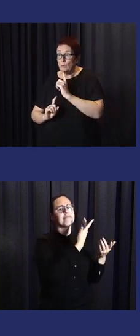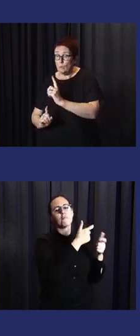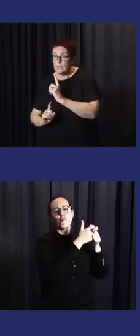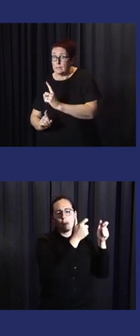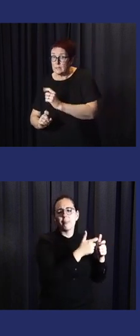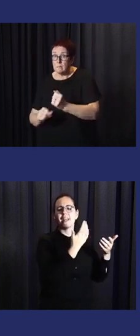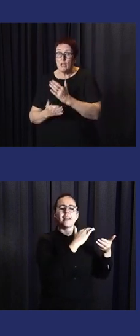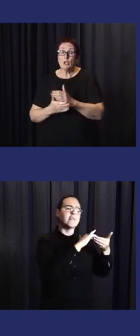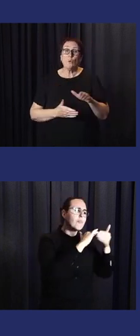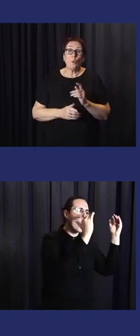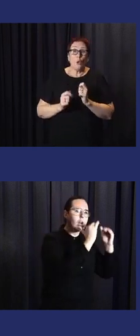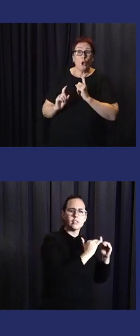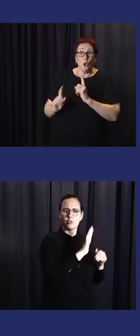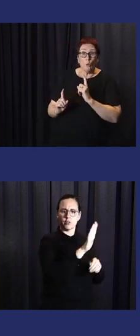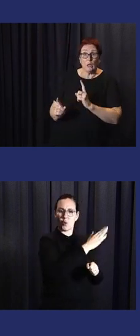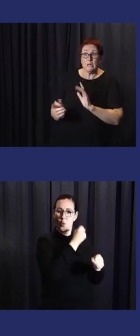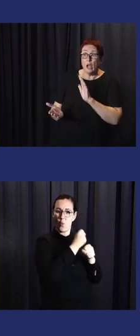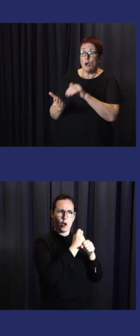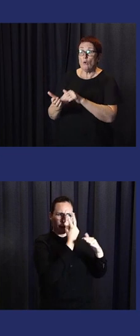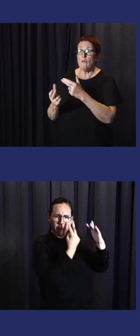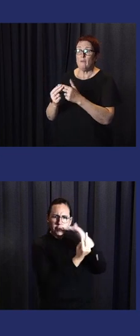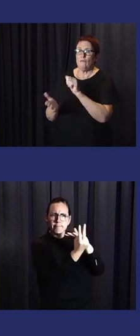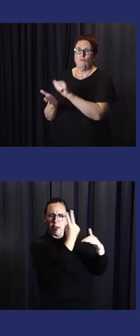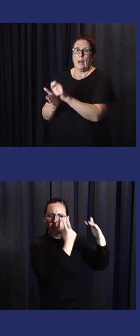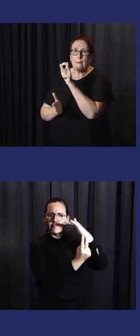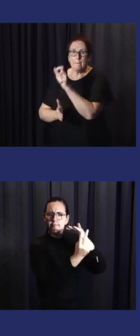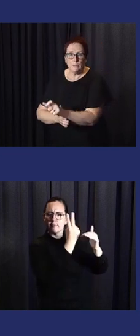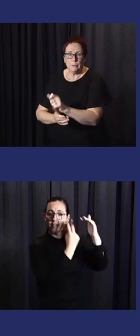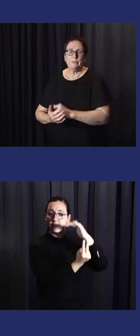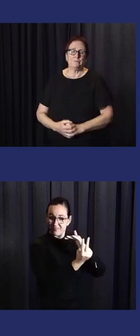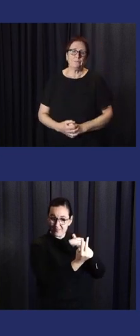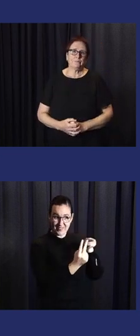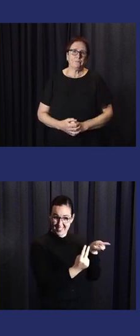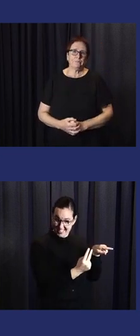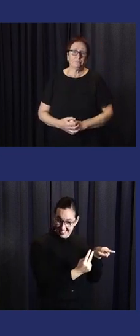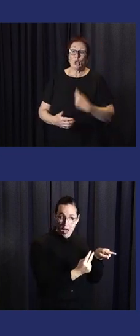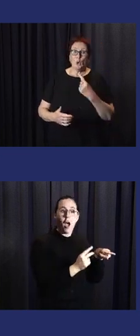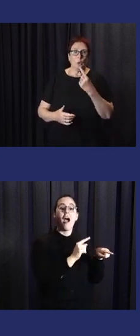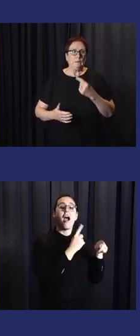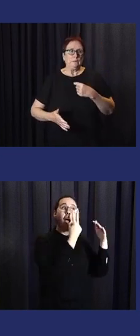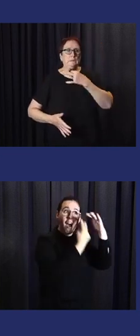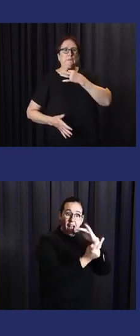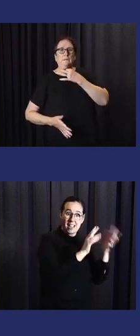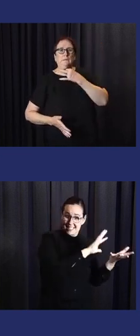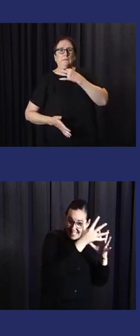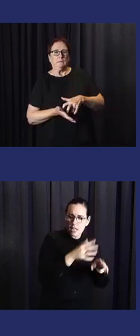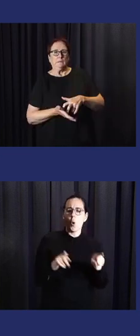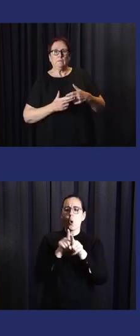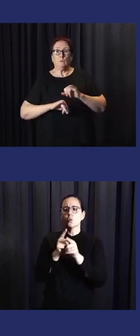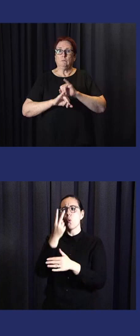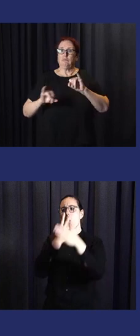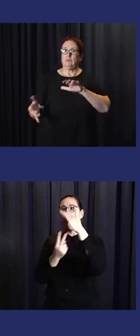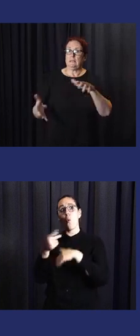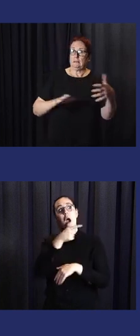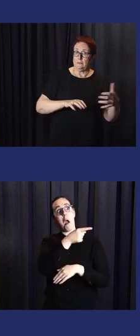hazard-related forecasts and impact forecasts and deliver warnings as well as how to ensure early warnings reach the people, entities